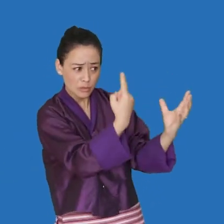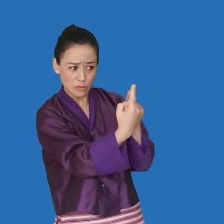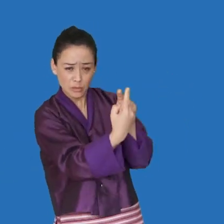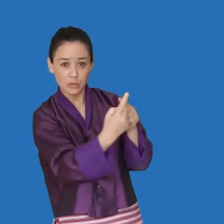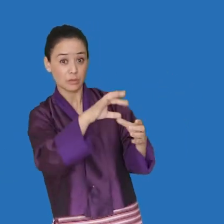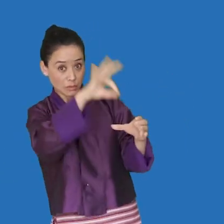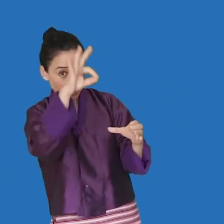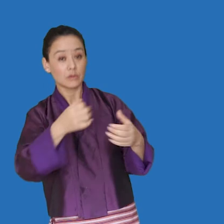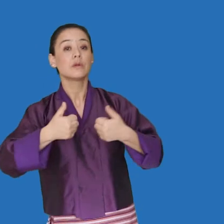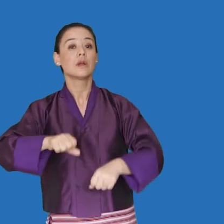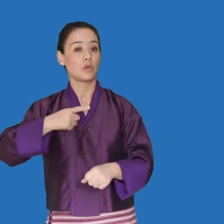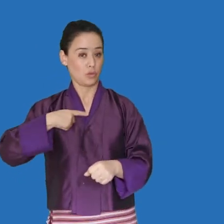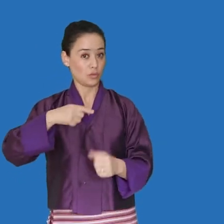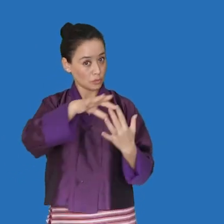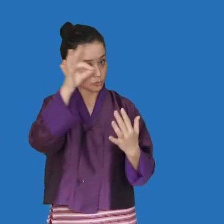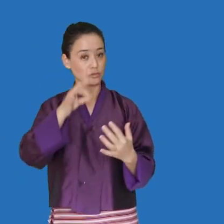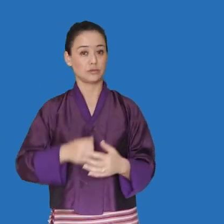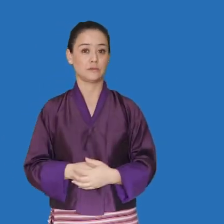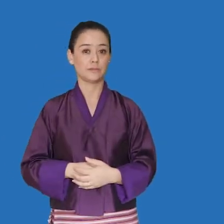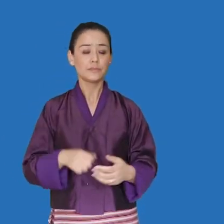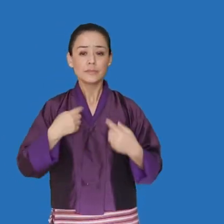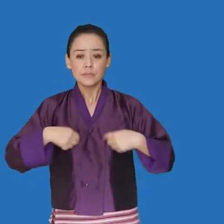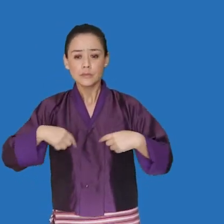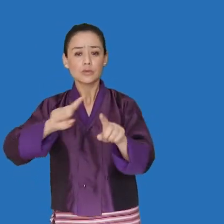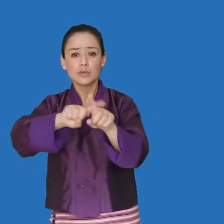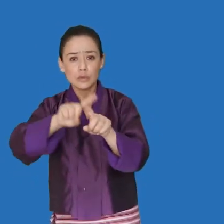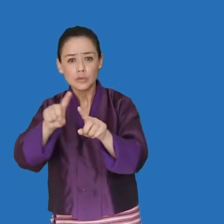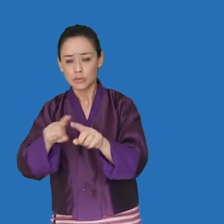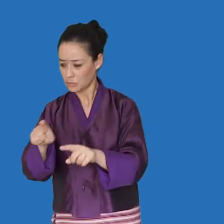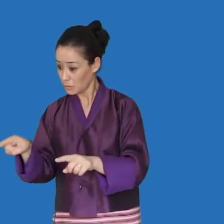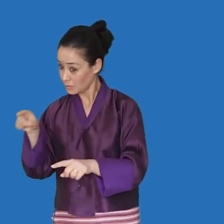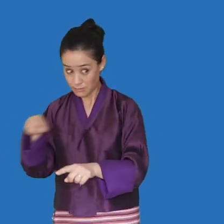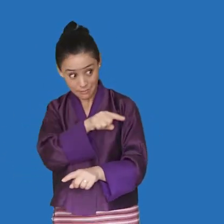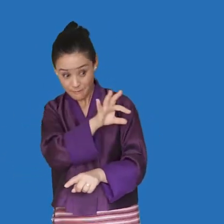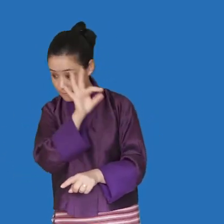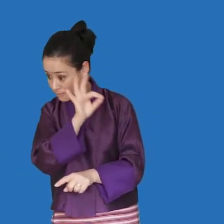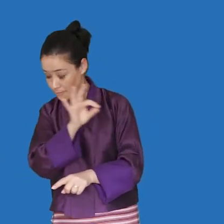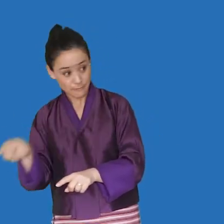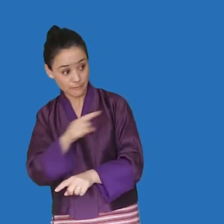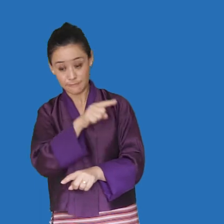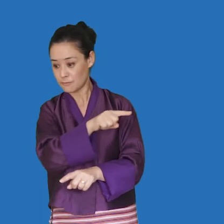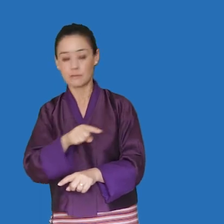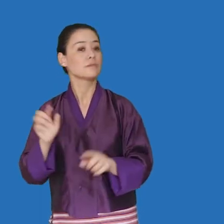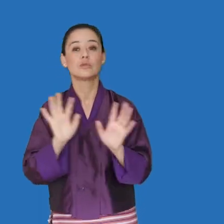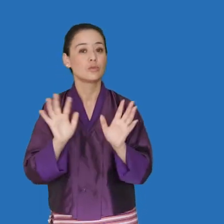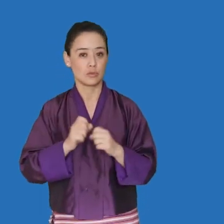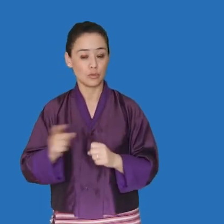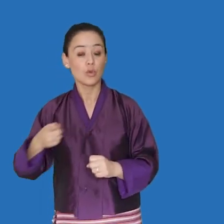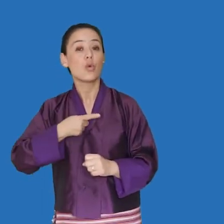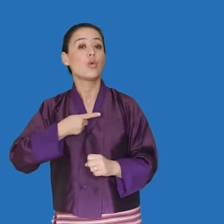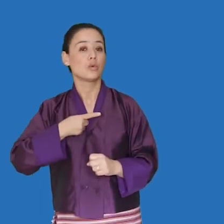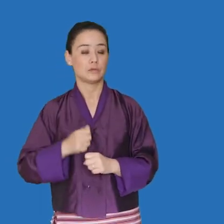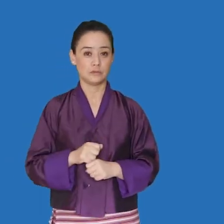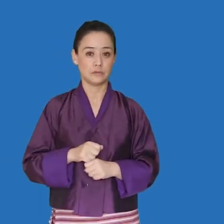nobody can impose their choice on you it is your choice and decision people